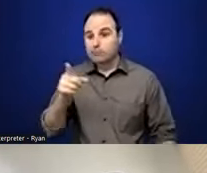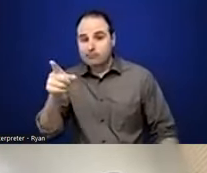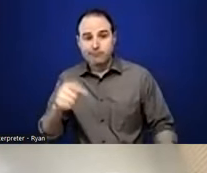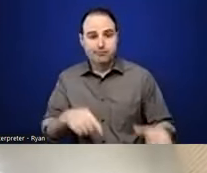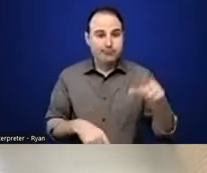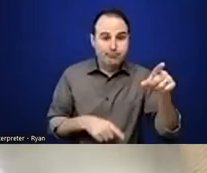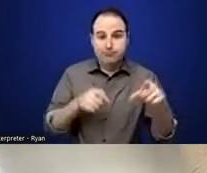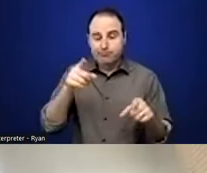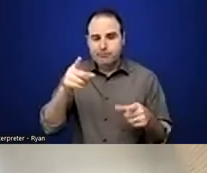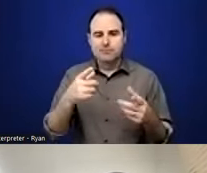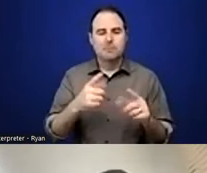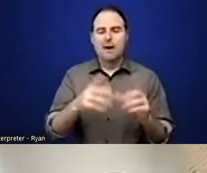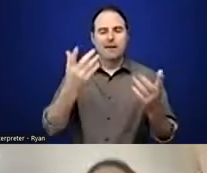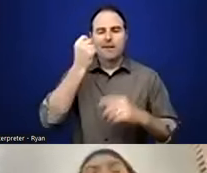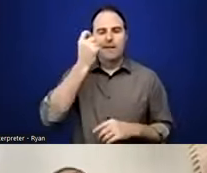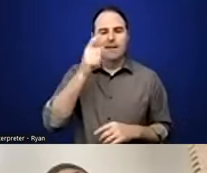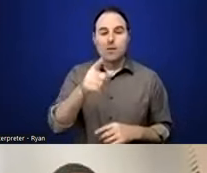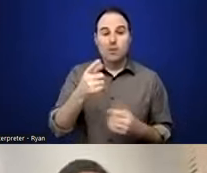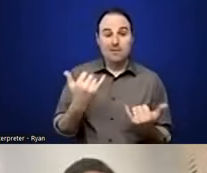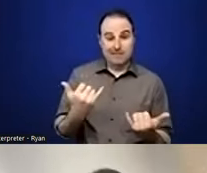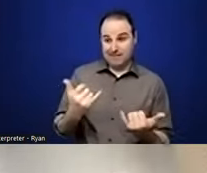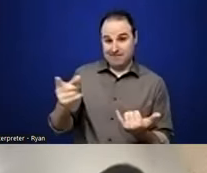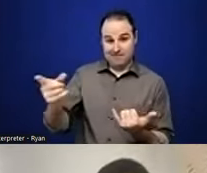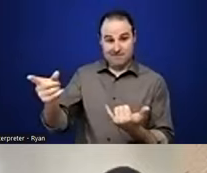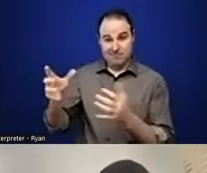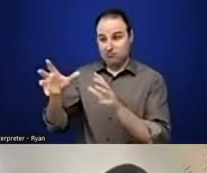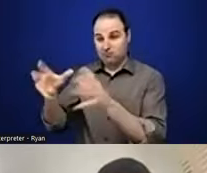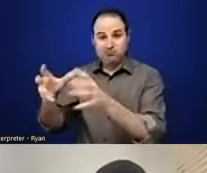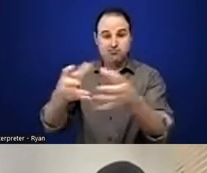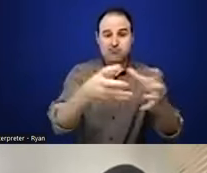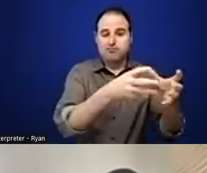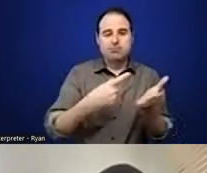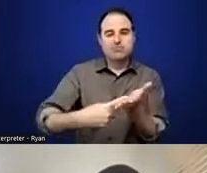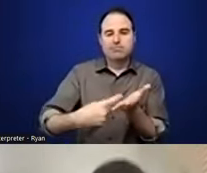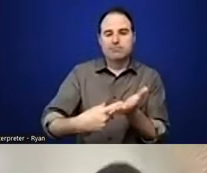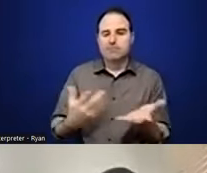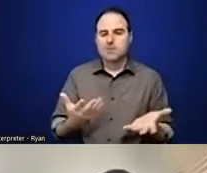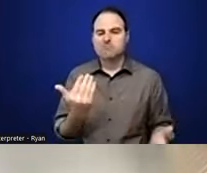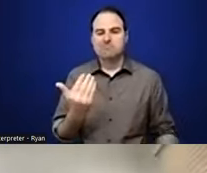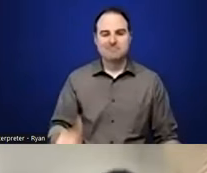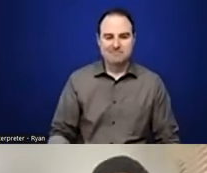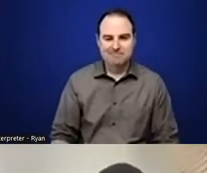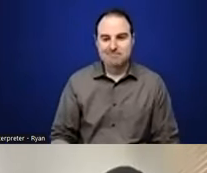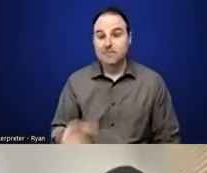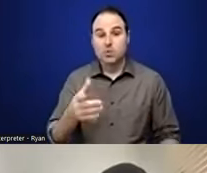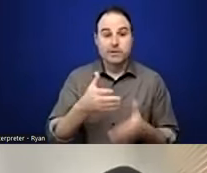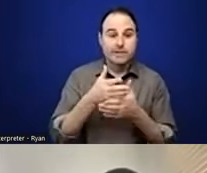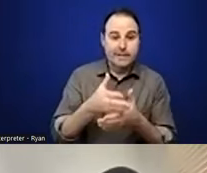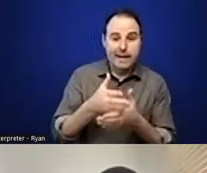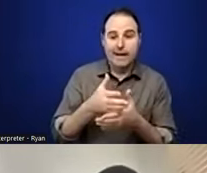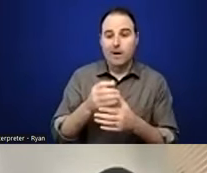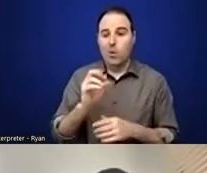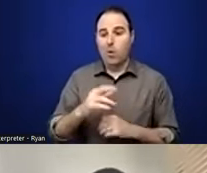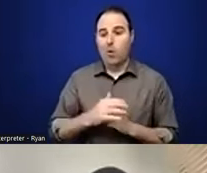just talk about inside of your breakout rooms? What were some of the things that you shared or things that came up of where you had meaningful